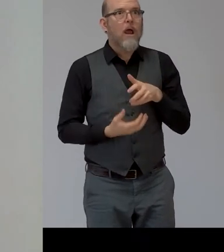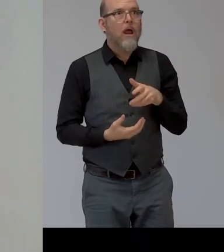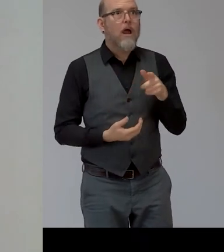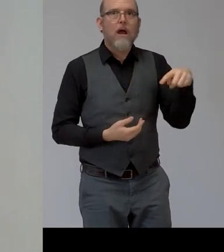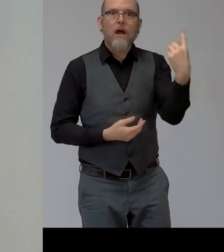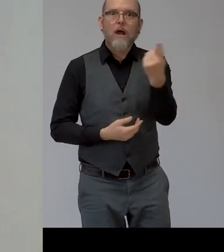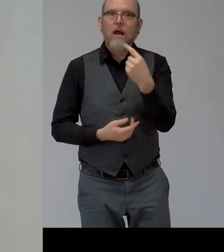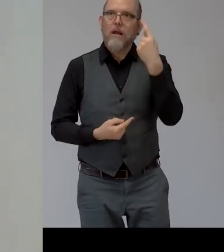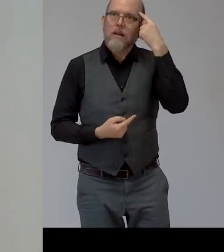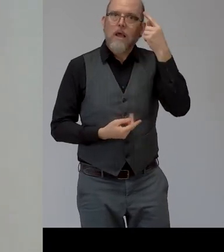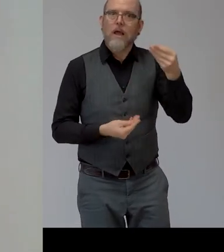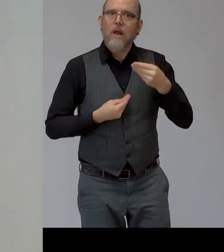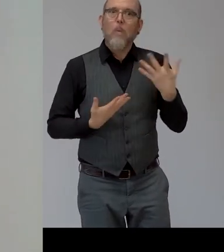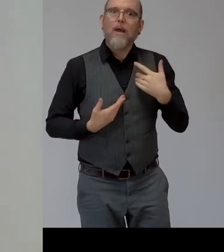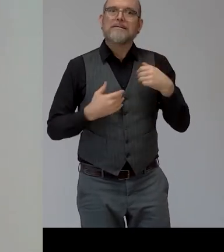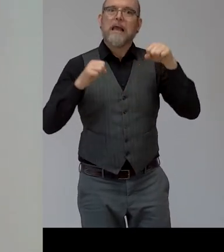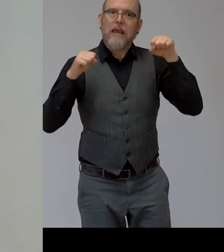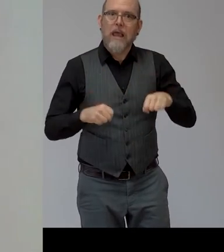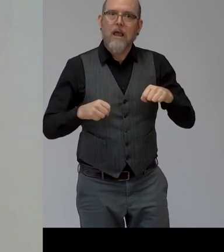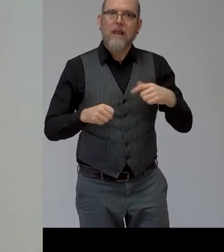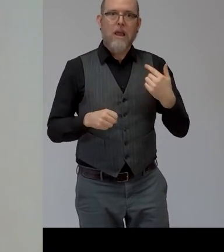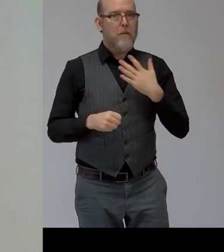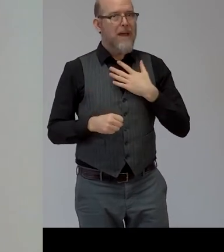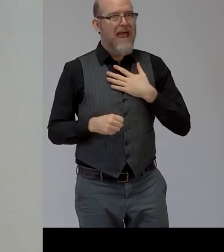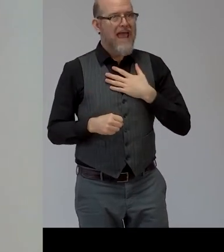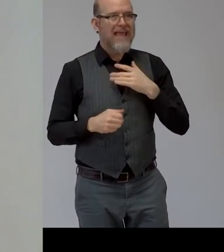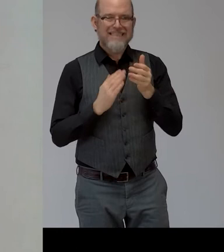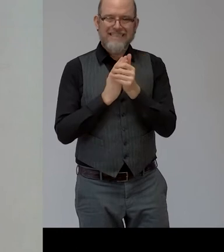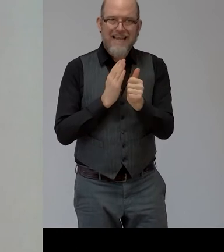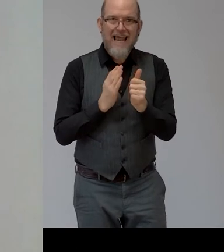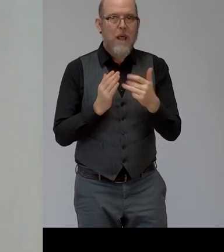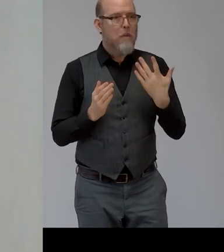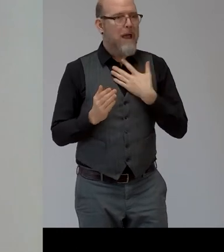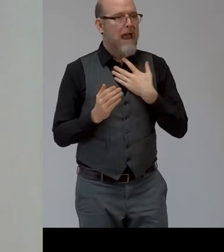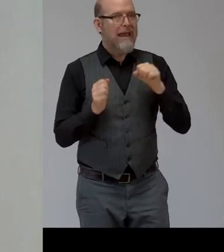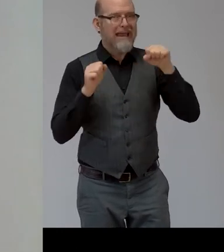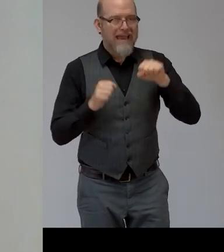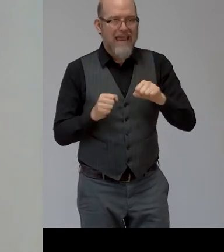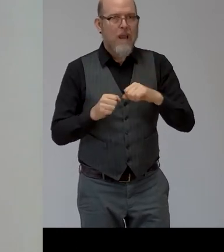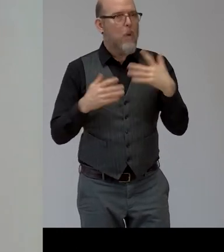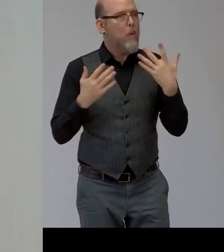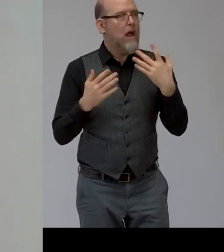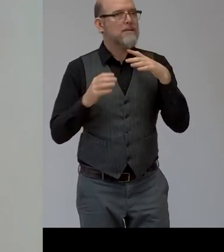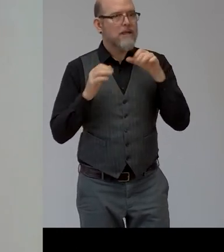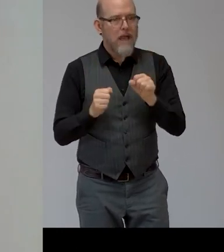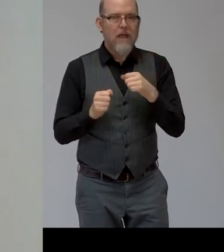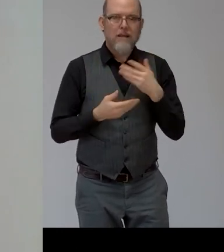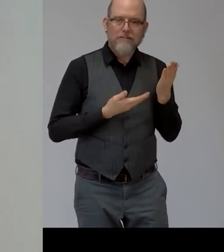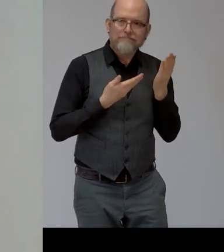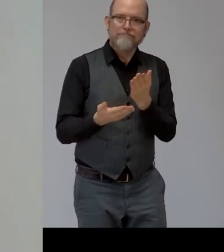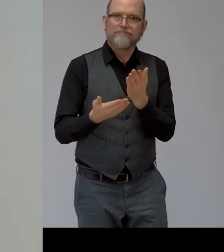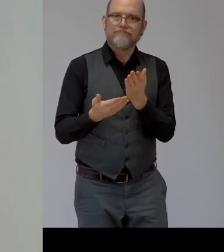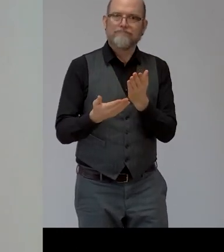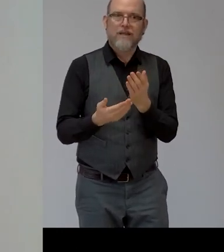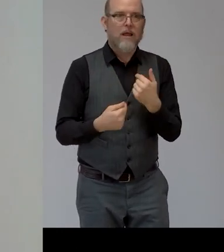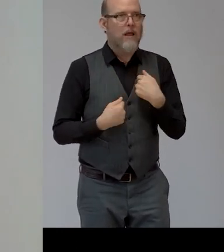use your skills you use your potential you do your best and you perform your best and it's a very wonderful feeling it's